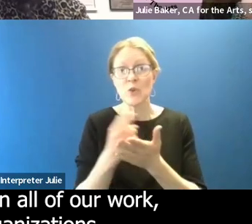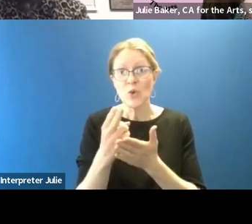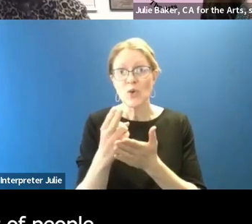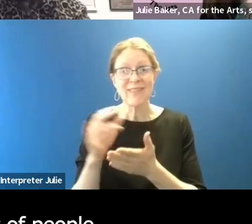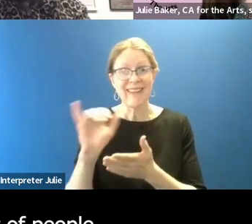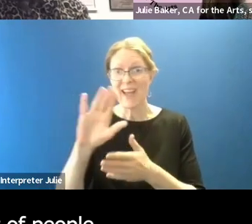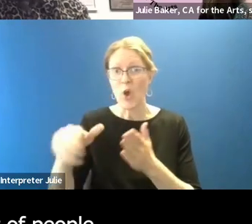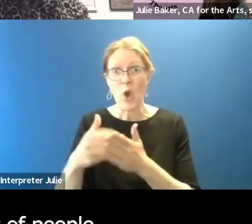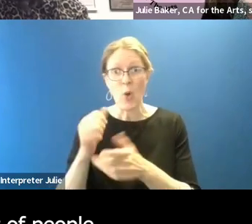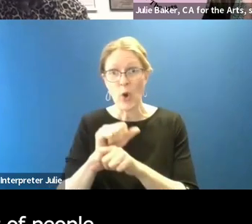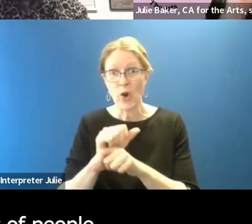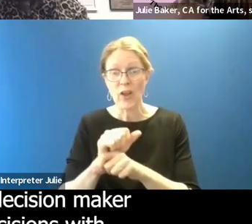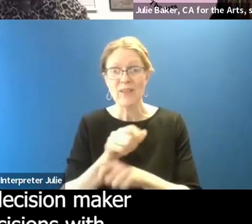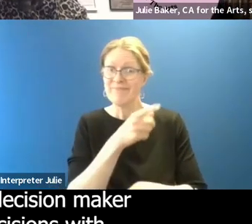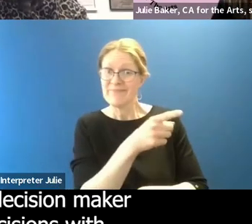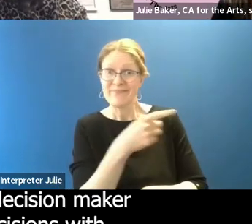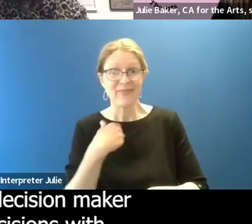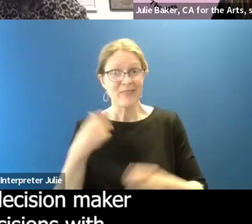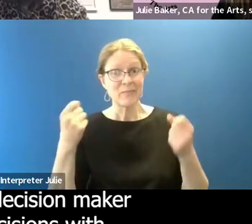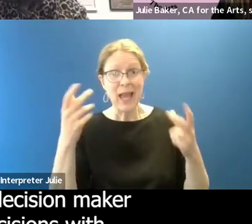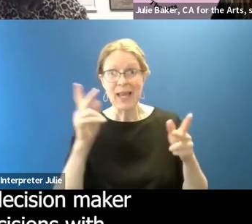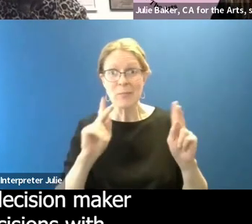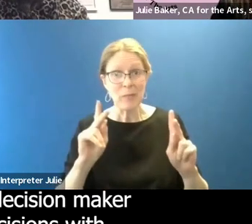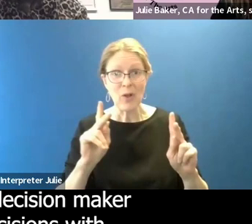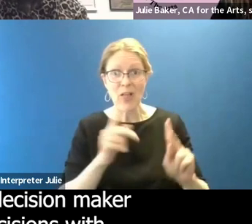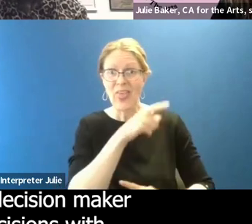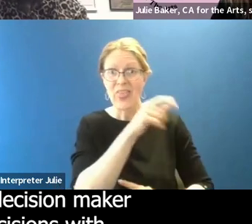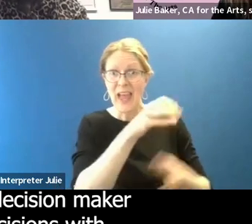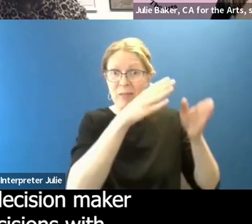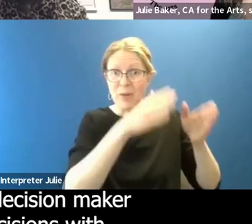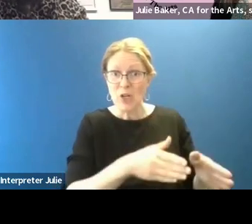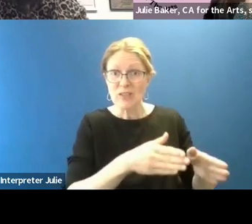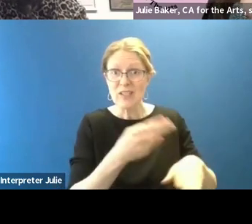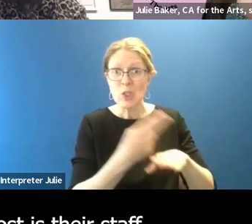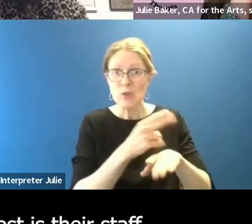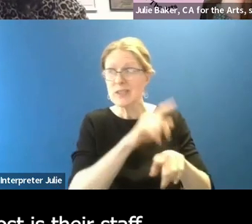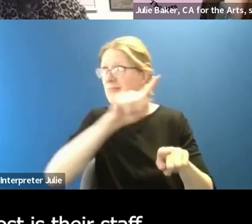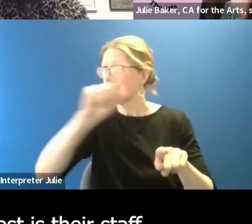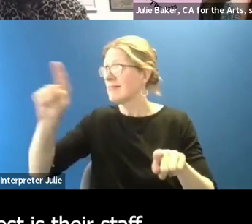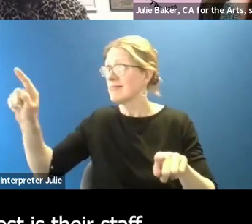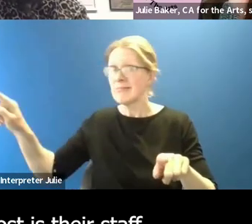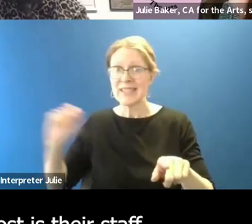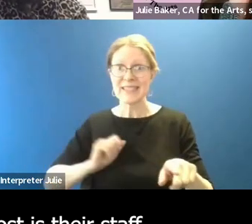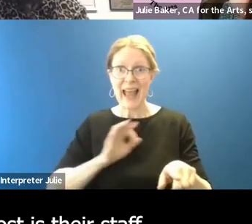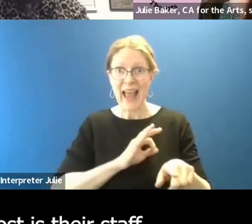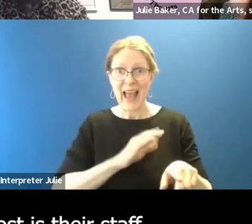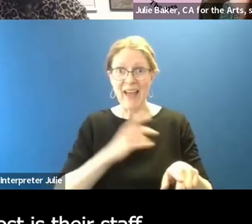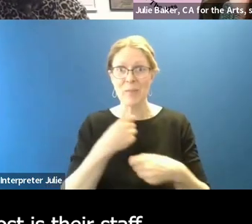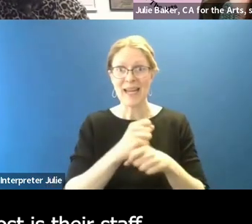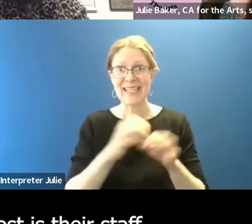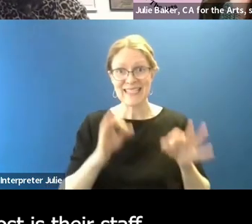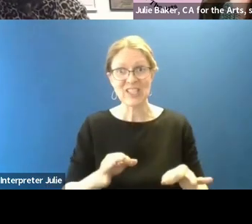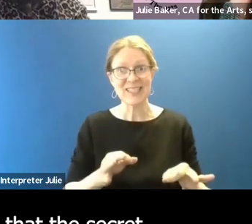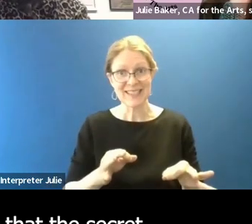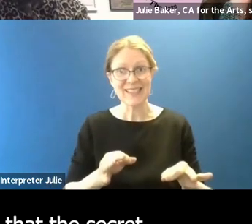organizations, there are a lot of people that that elected decision maker makes those decisions with. And first and foremost is their staff.